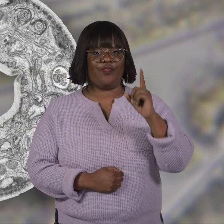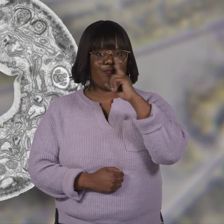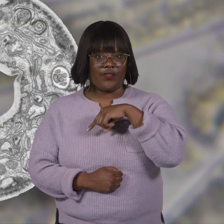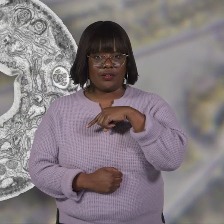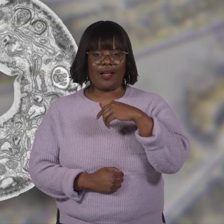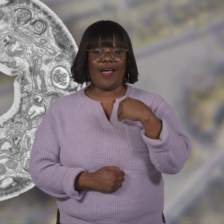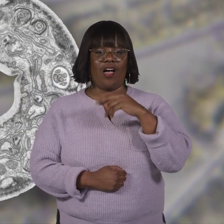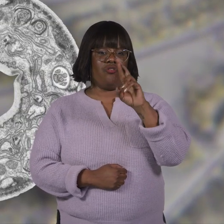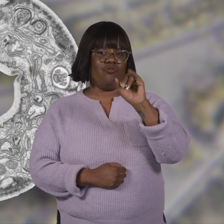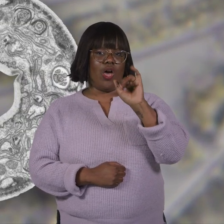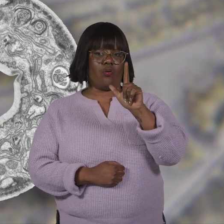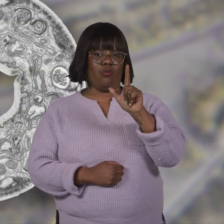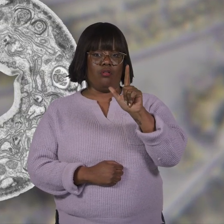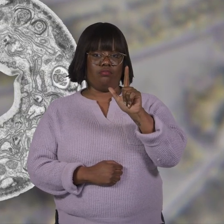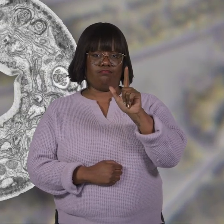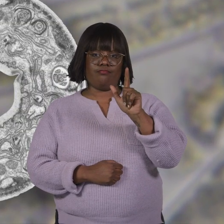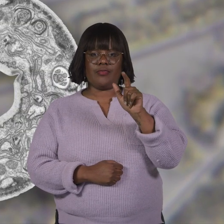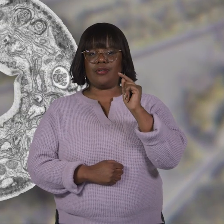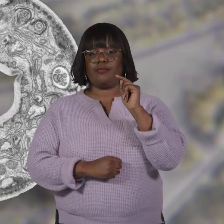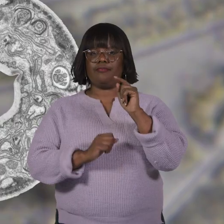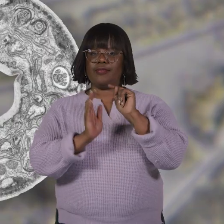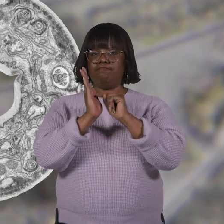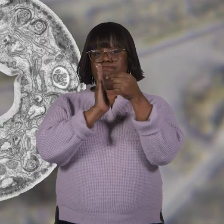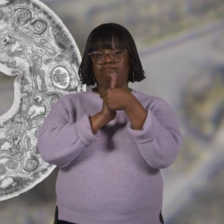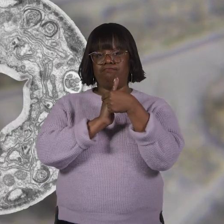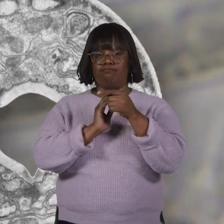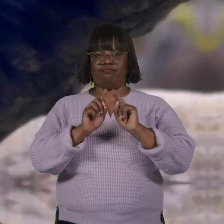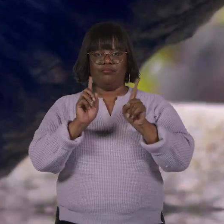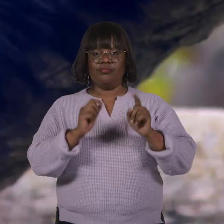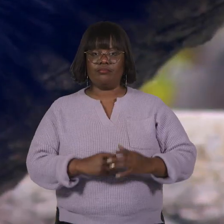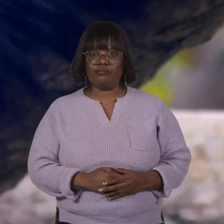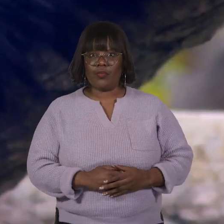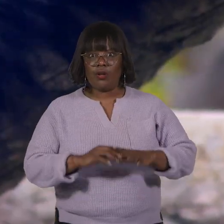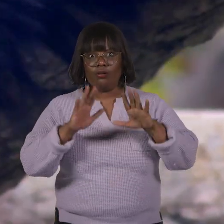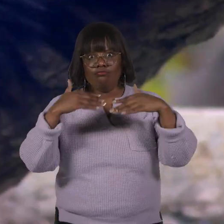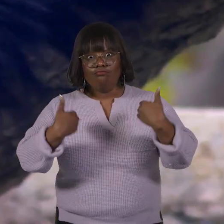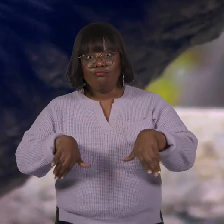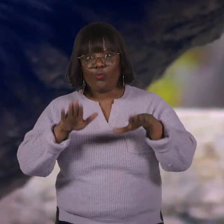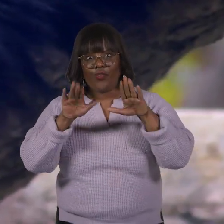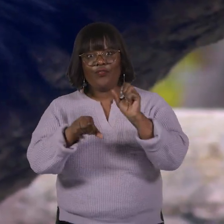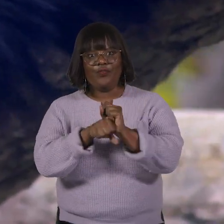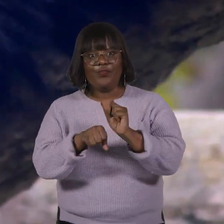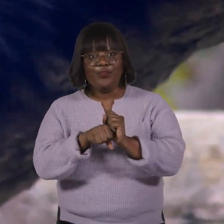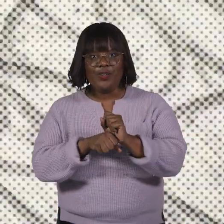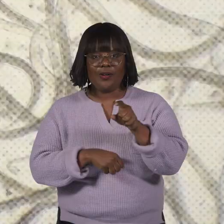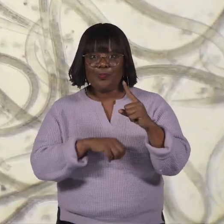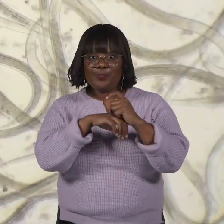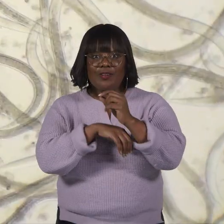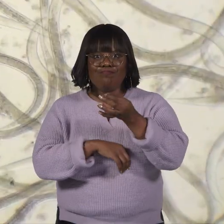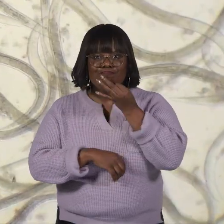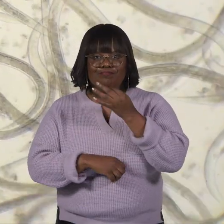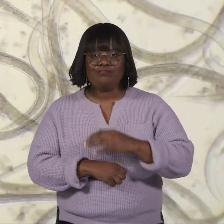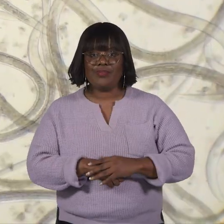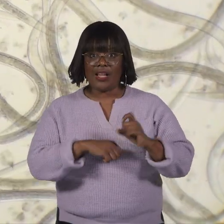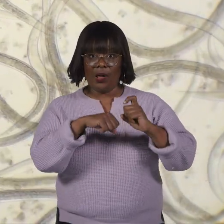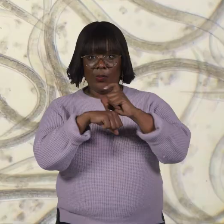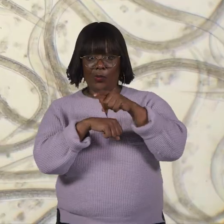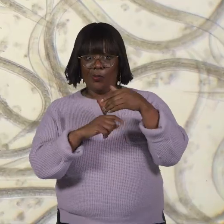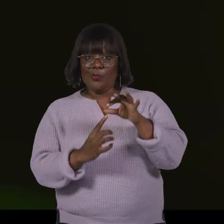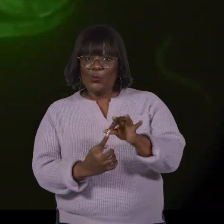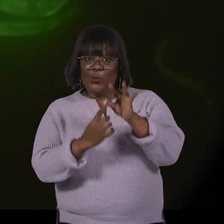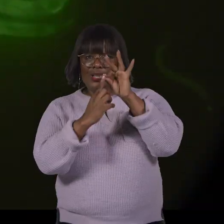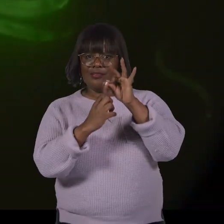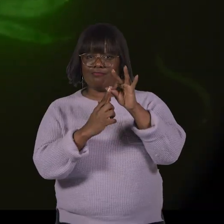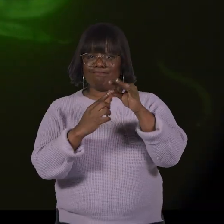False. They have radial symmetry. Wonderful work, worm wizards! Nematodes are